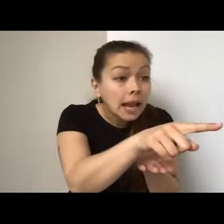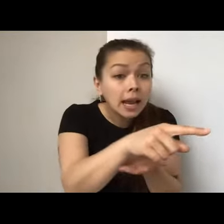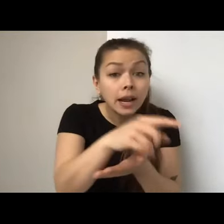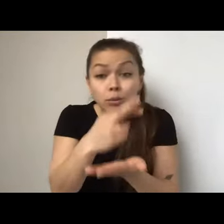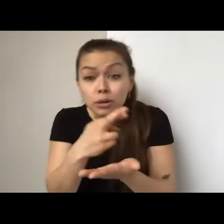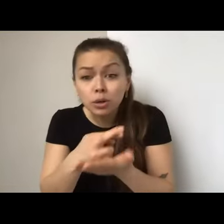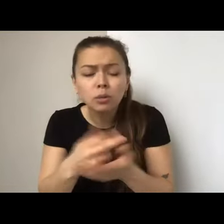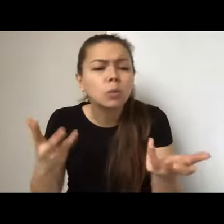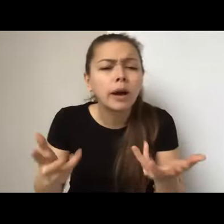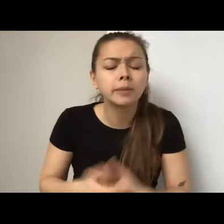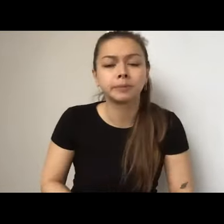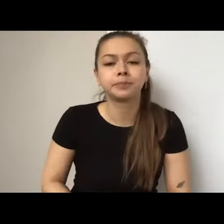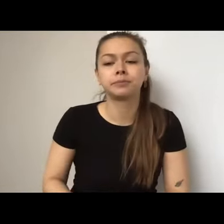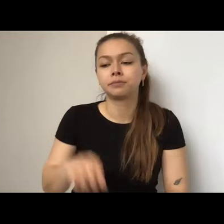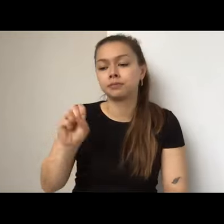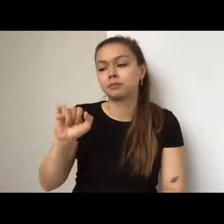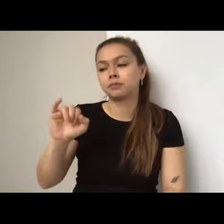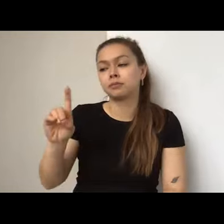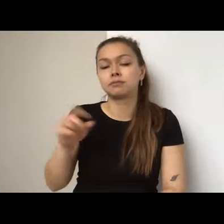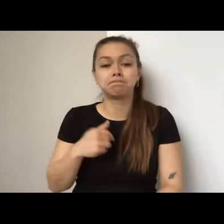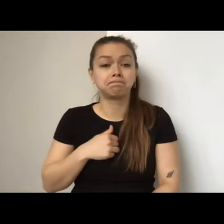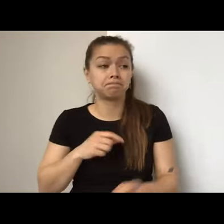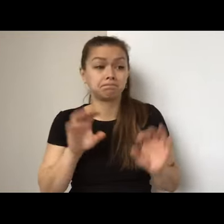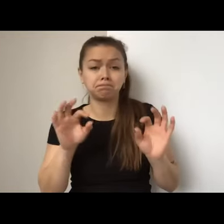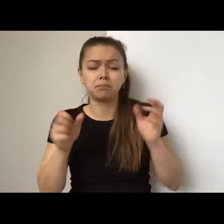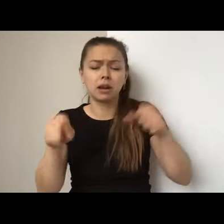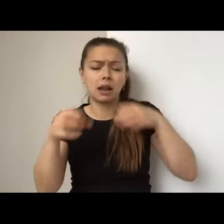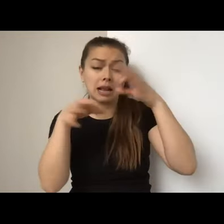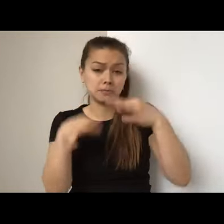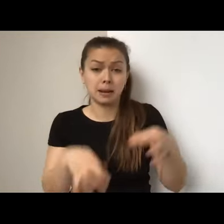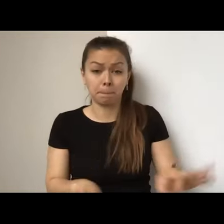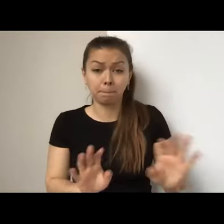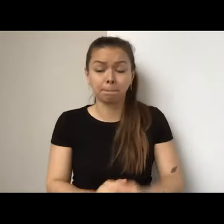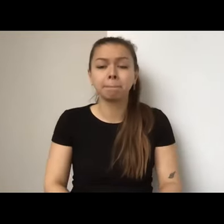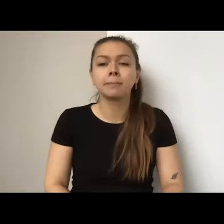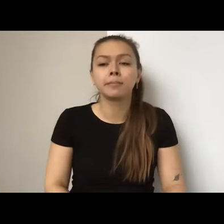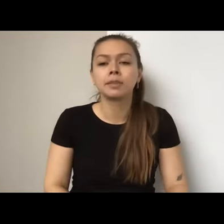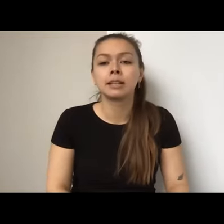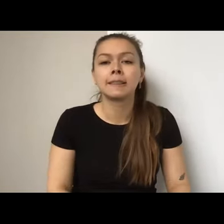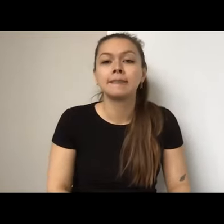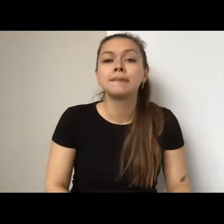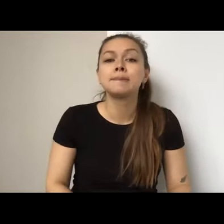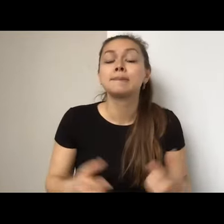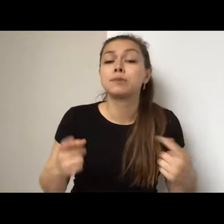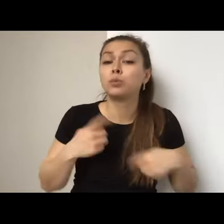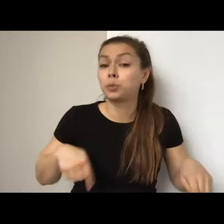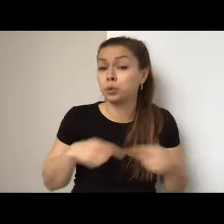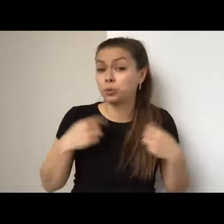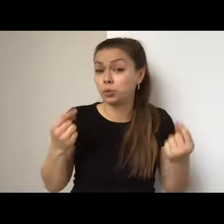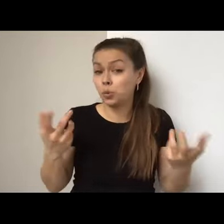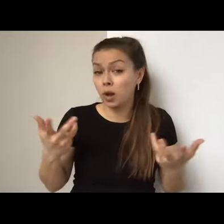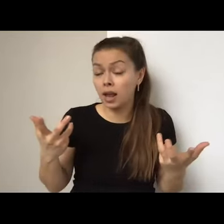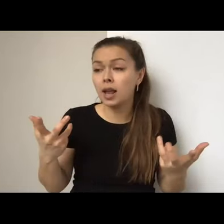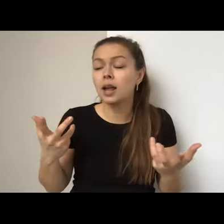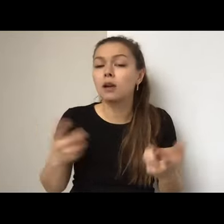can everybody hear me? Just my mic's Okay. Um, so we allocated, we kind of took the recommendations